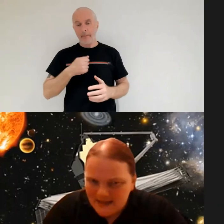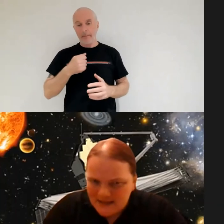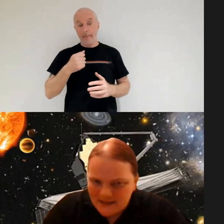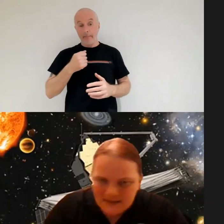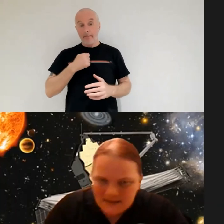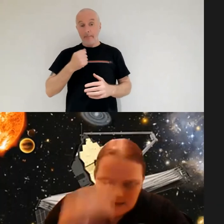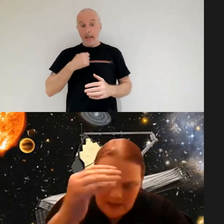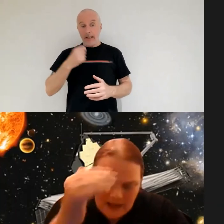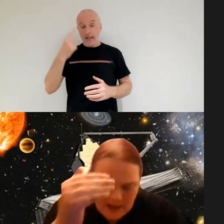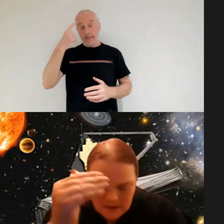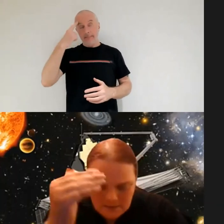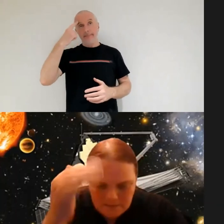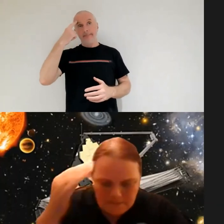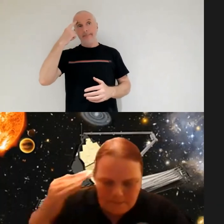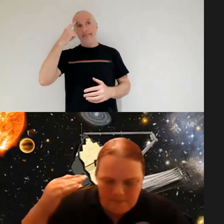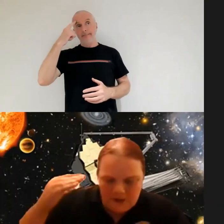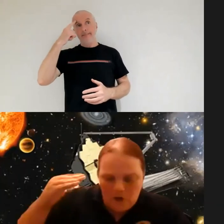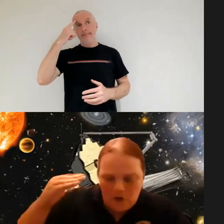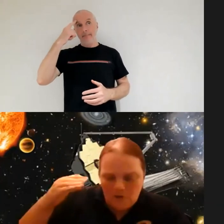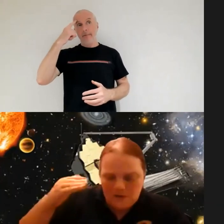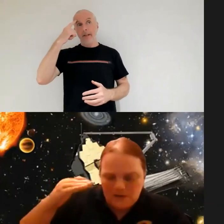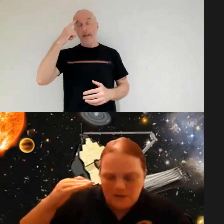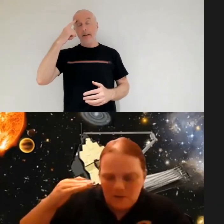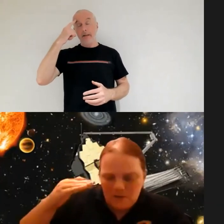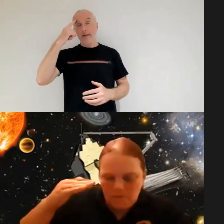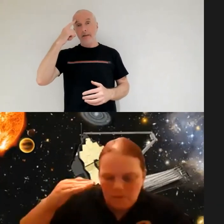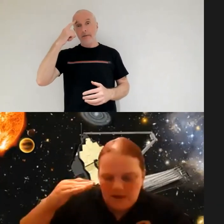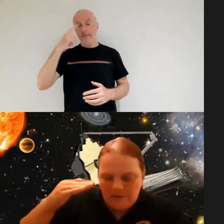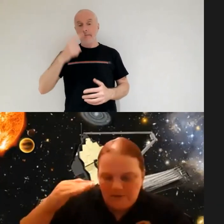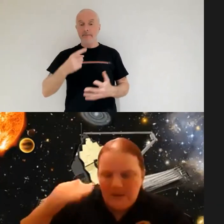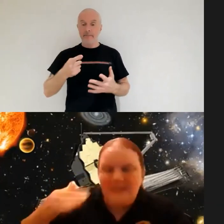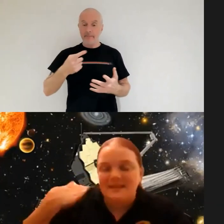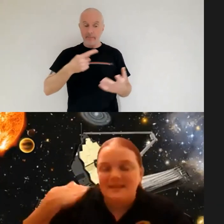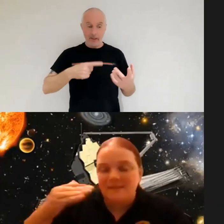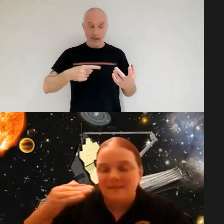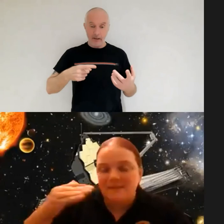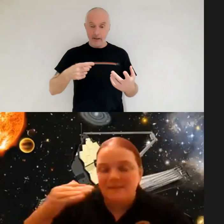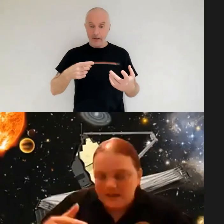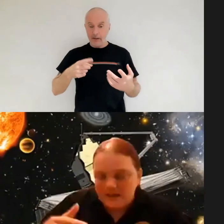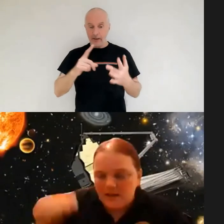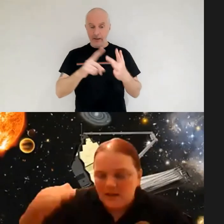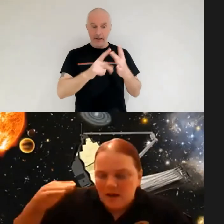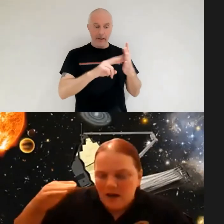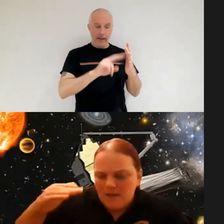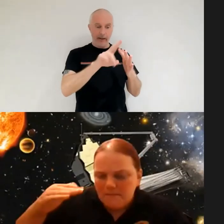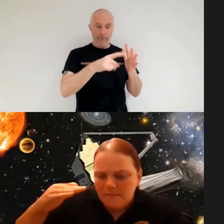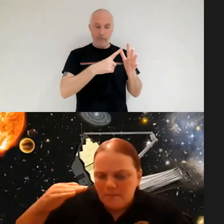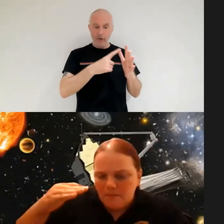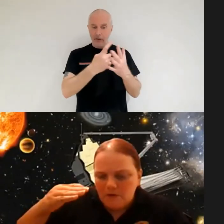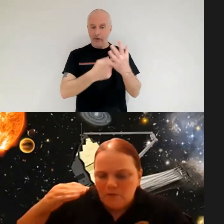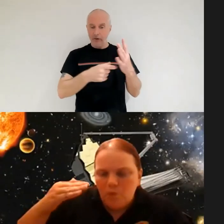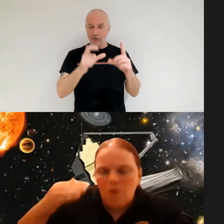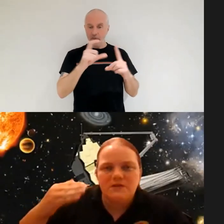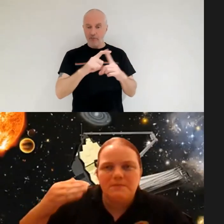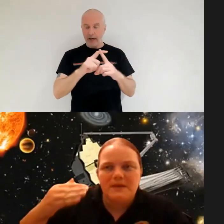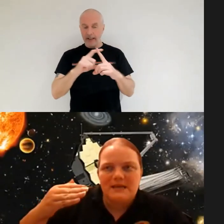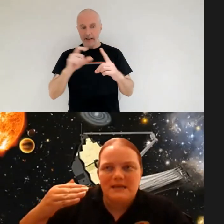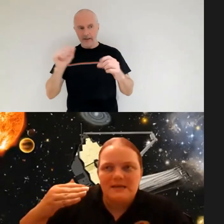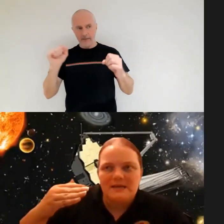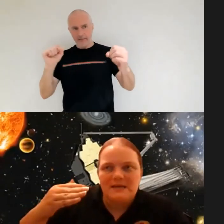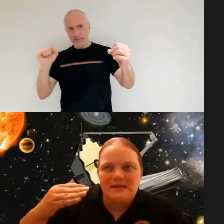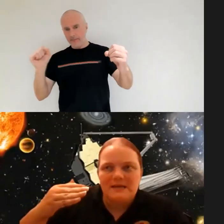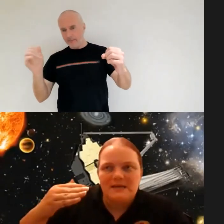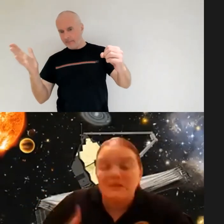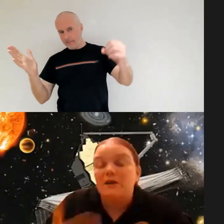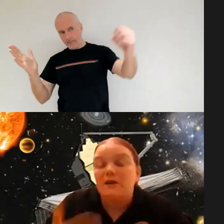is that because we're reflecting infrared light um you'd want to be